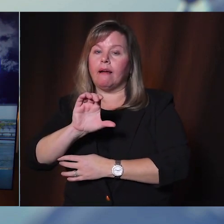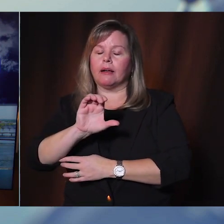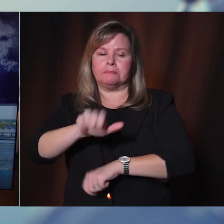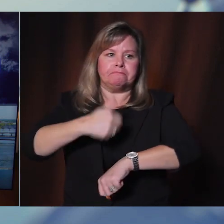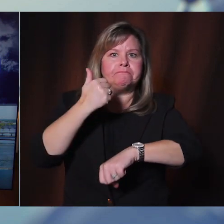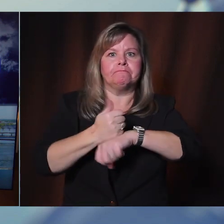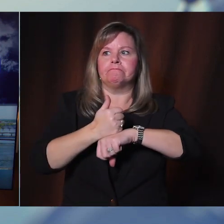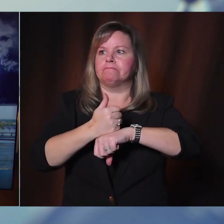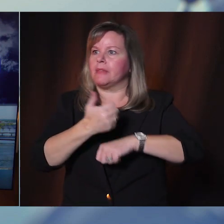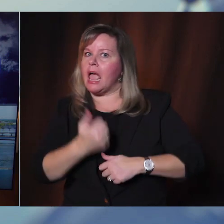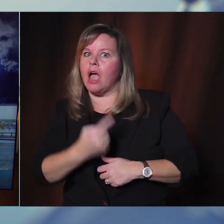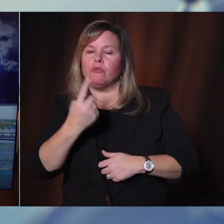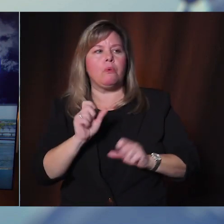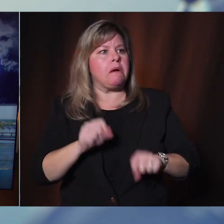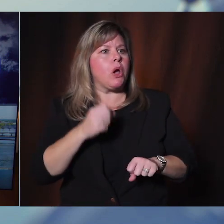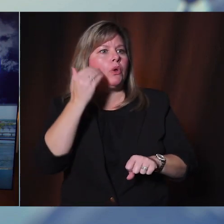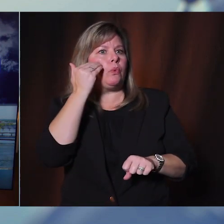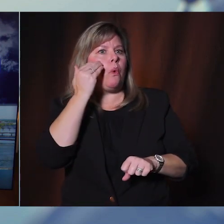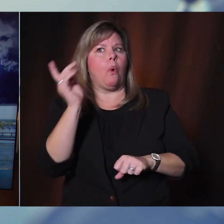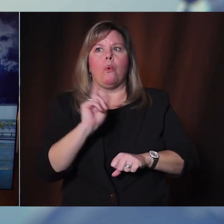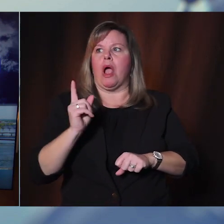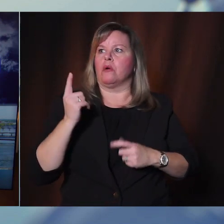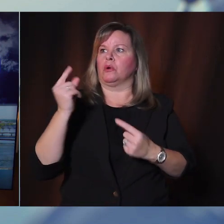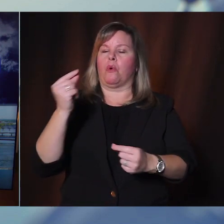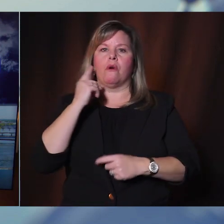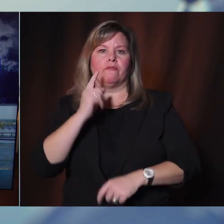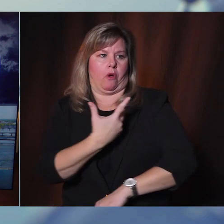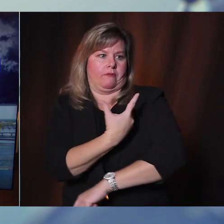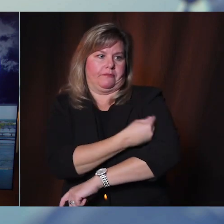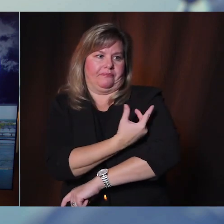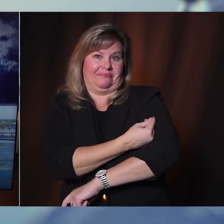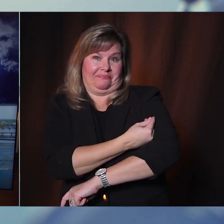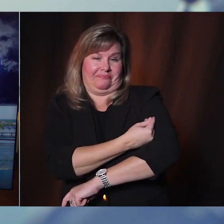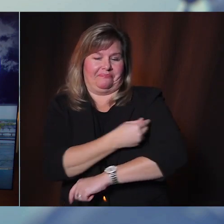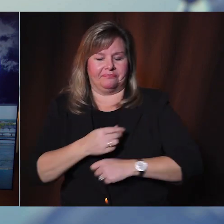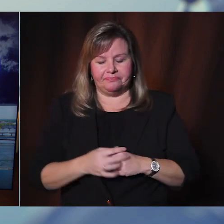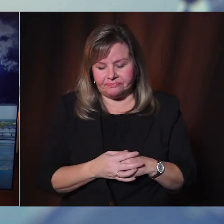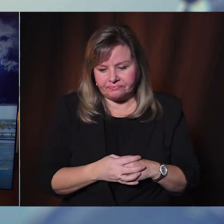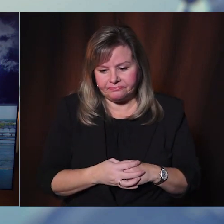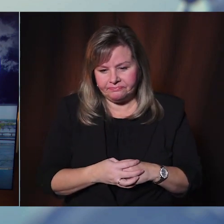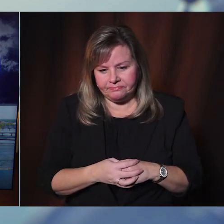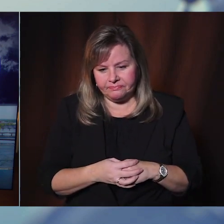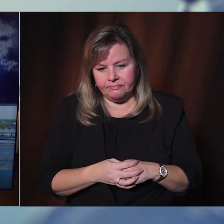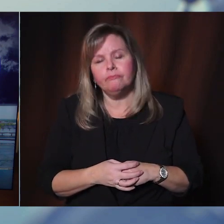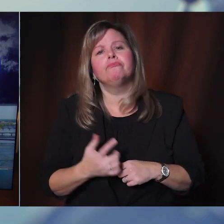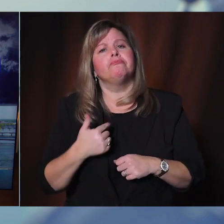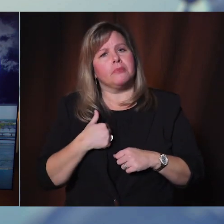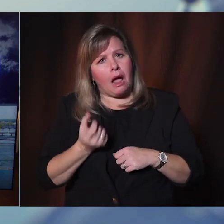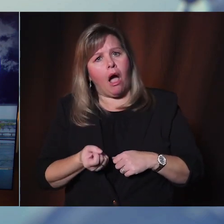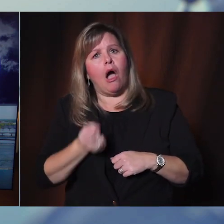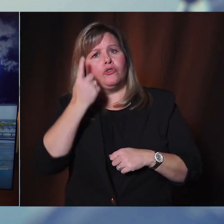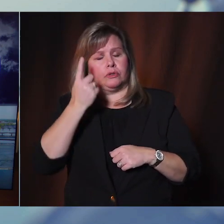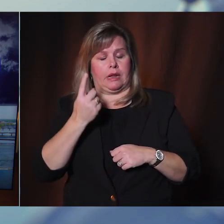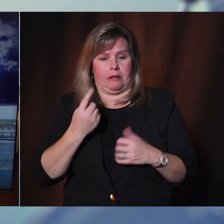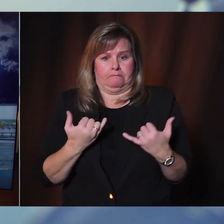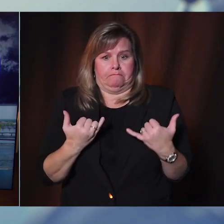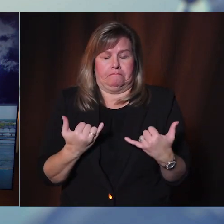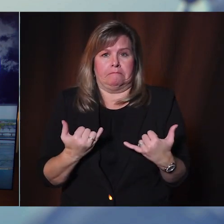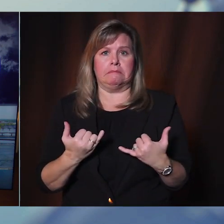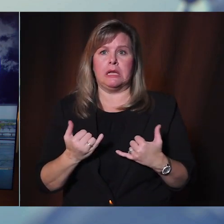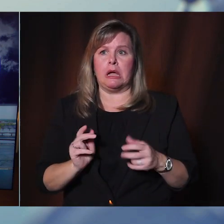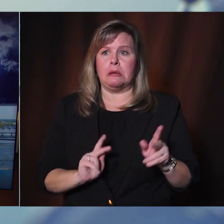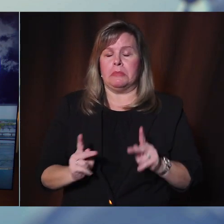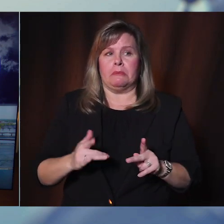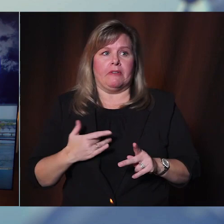forward to sharing those plans with you as soon as the vaccine supply increases. Now, I understand at this moment the urgency